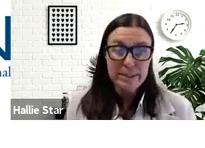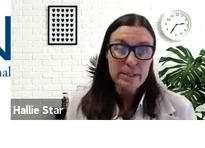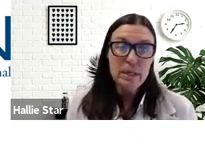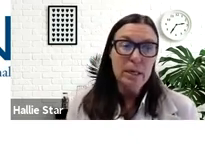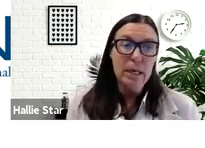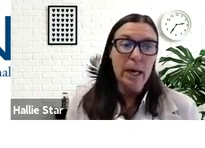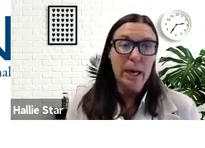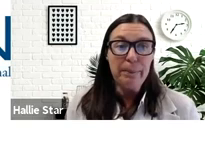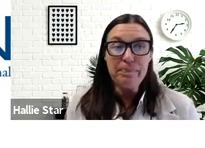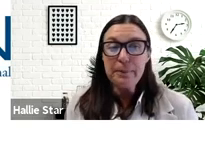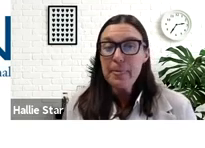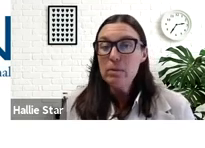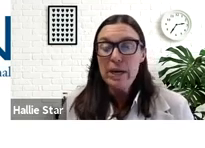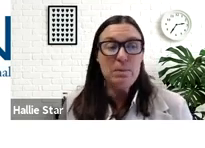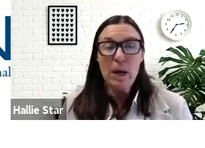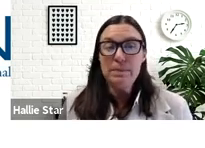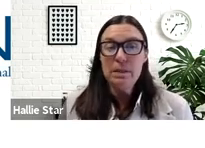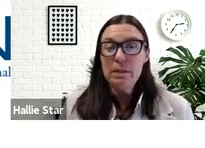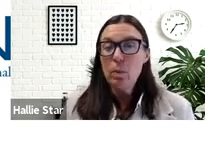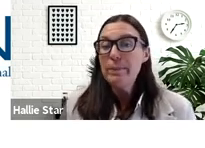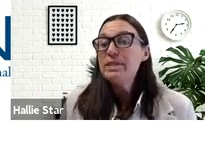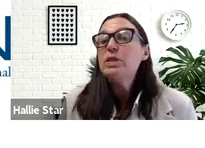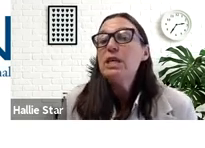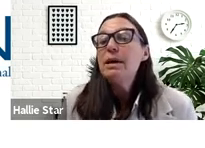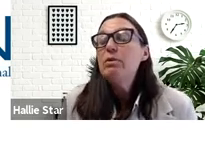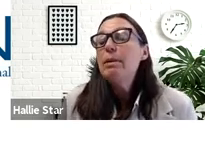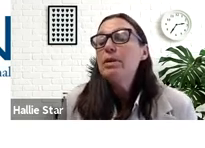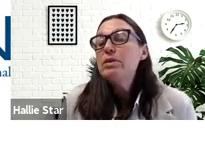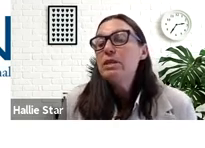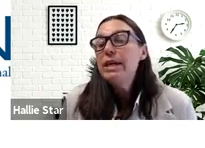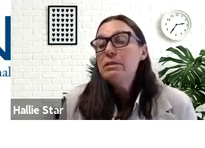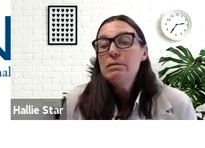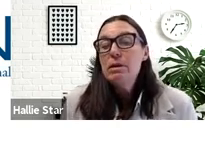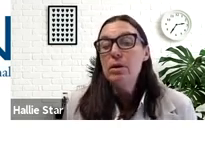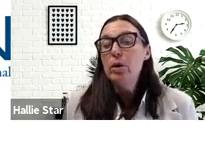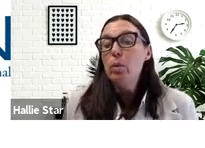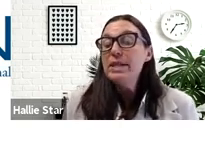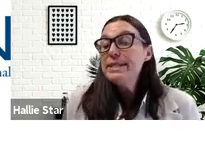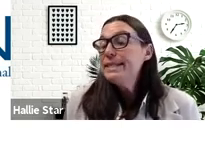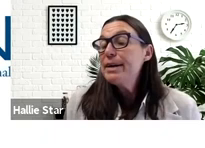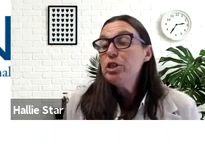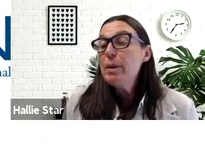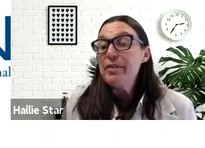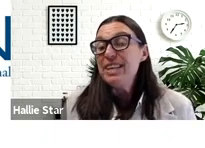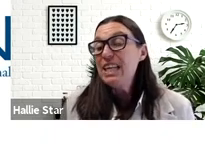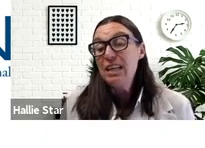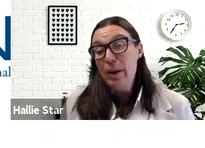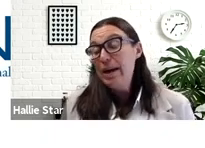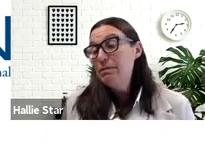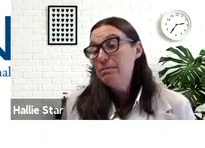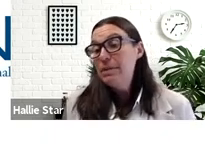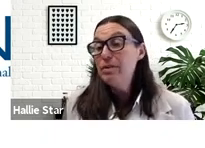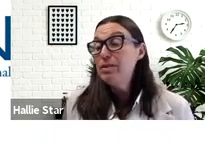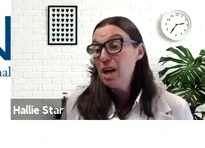formalized. Um, race prompts. When was the first time you remember noticing race? What stands out to you about the feeling